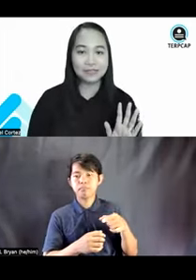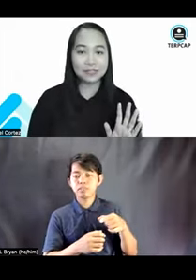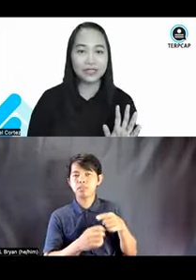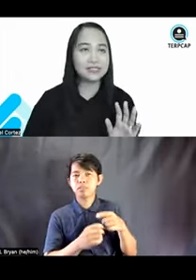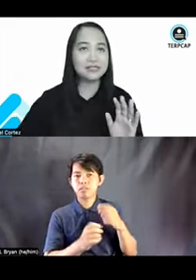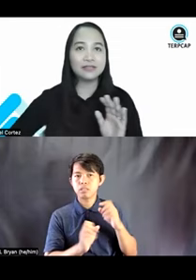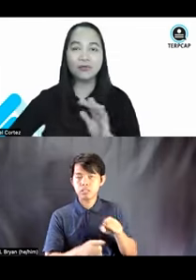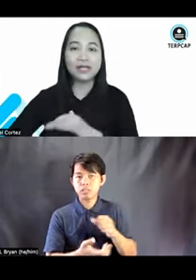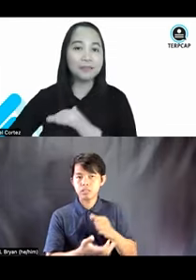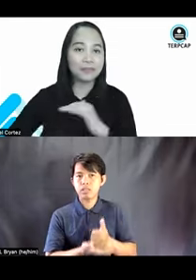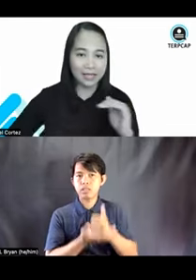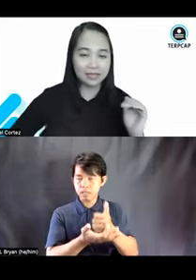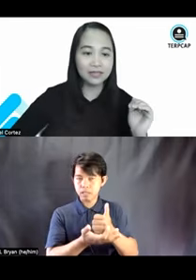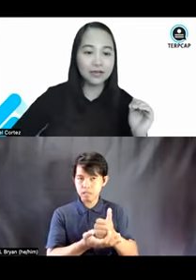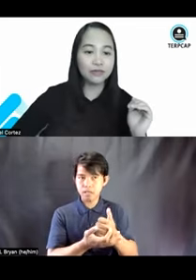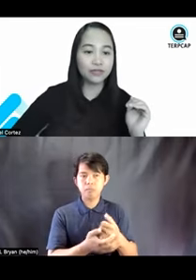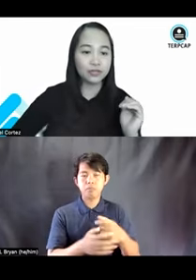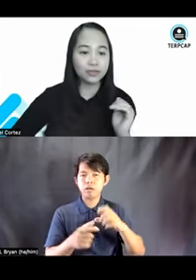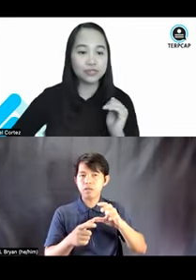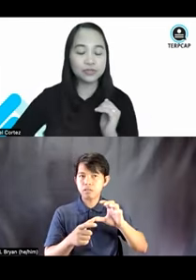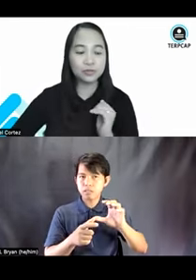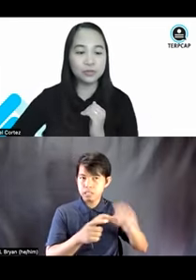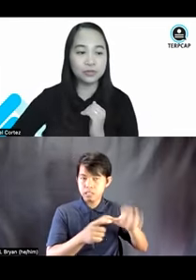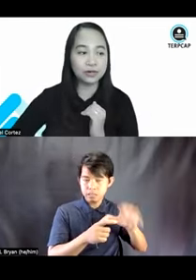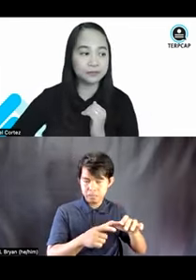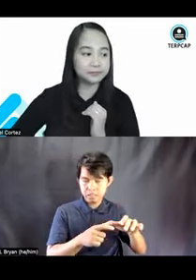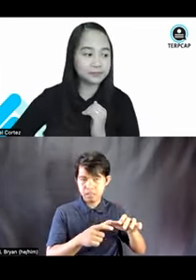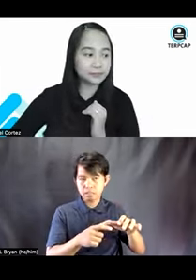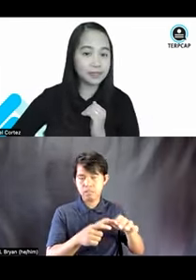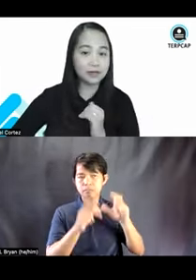So, it doesn't only apply for those who